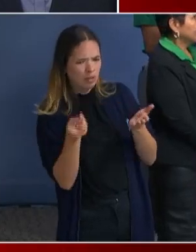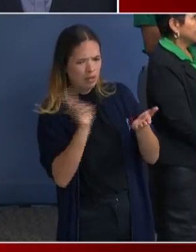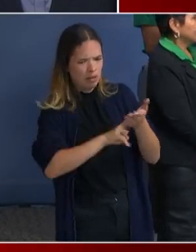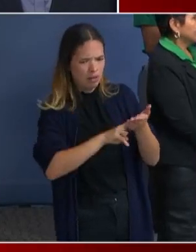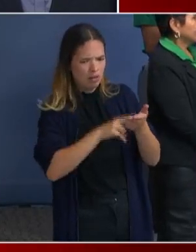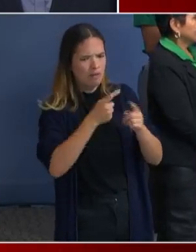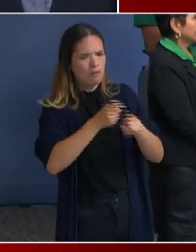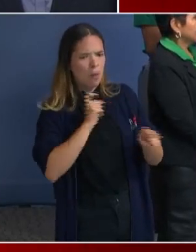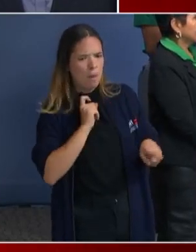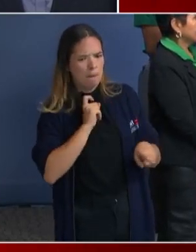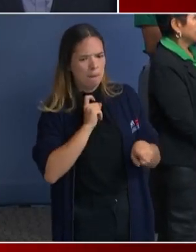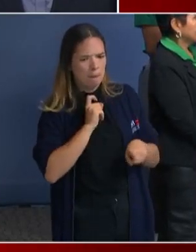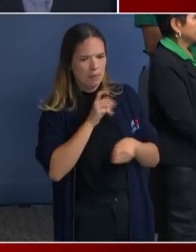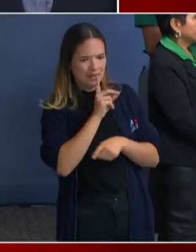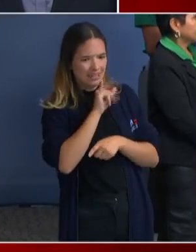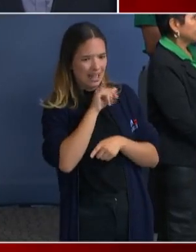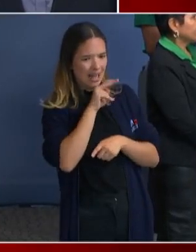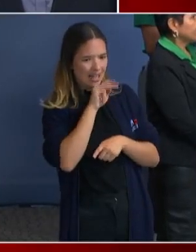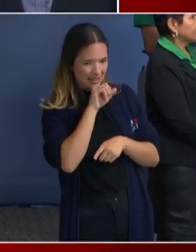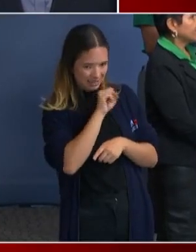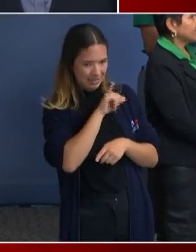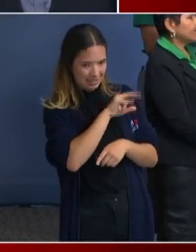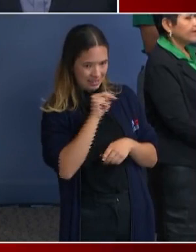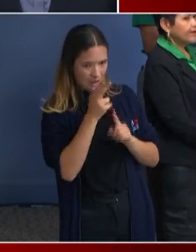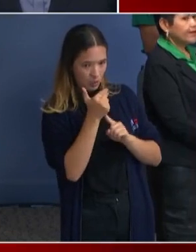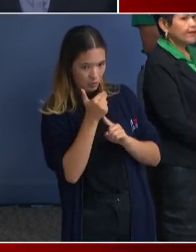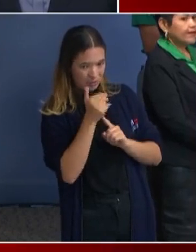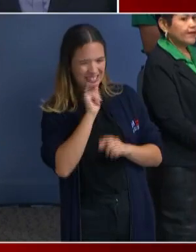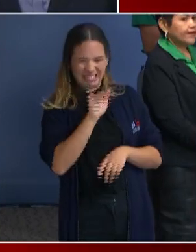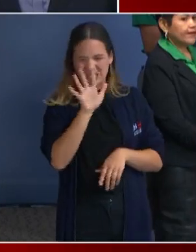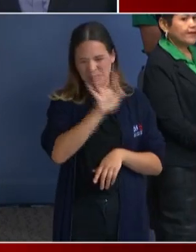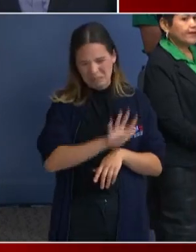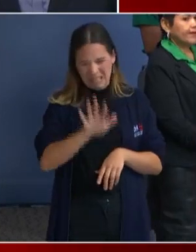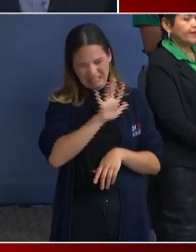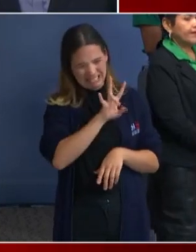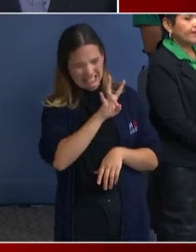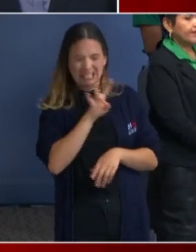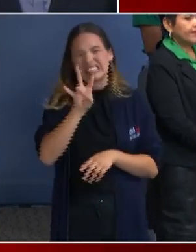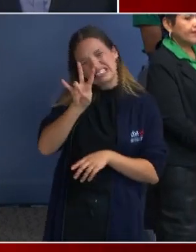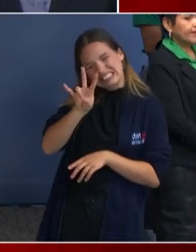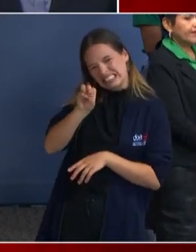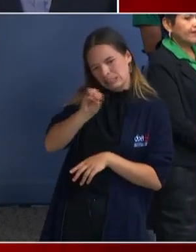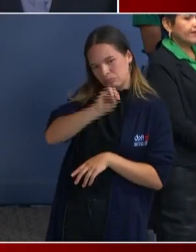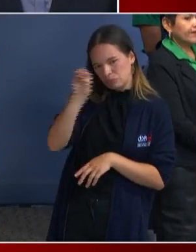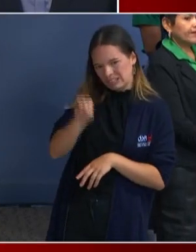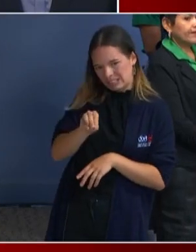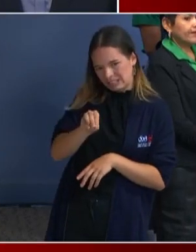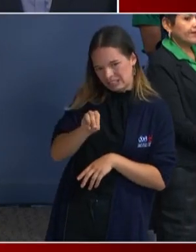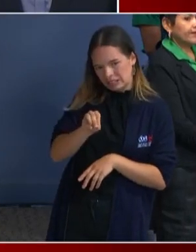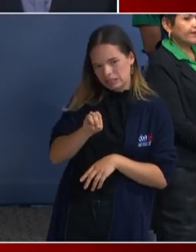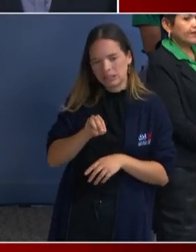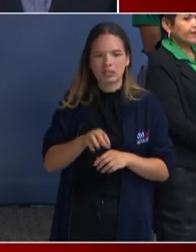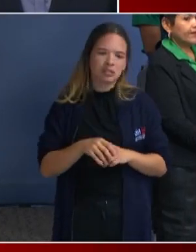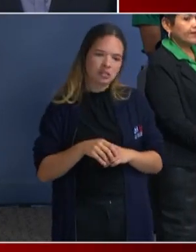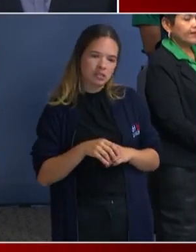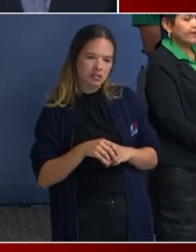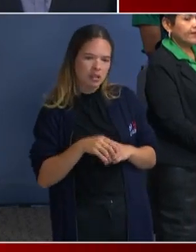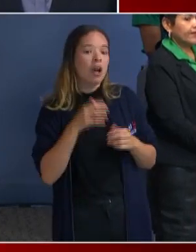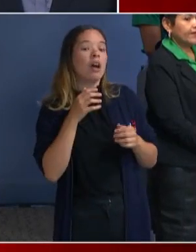We think we have about 70. And then can you tell me how many people are currently being housed either in